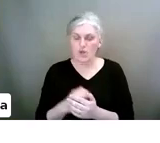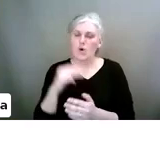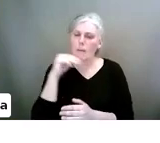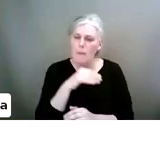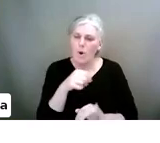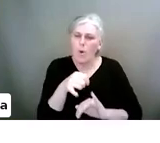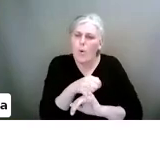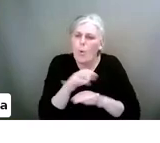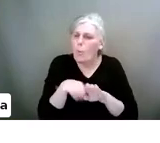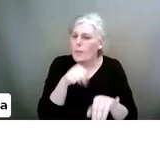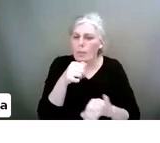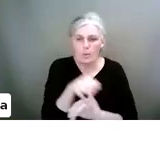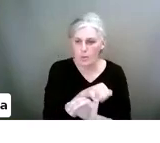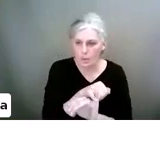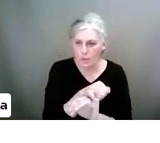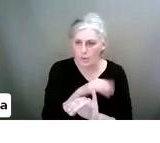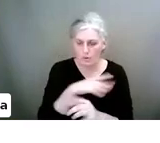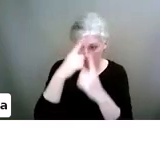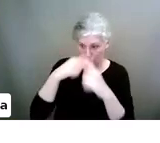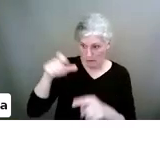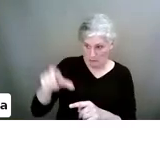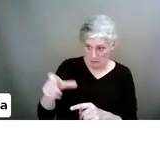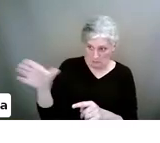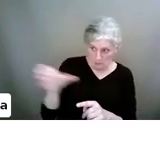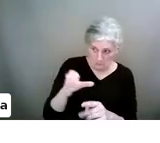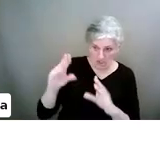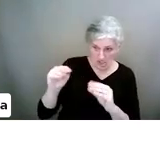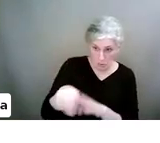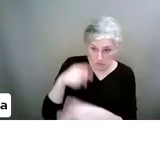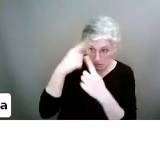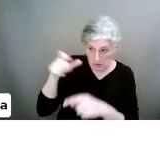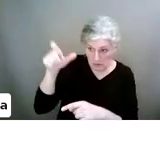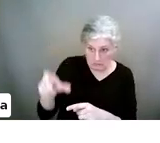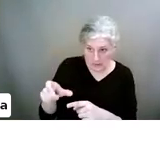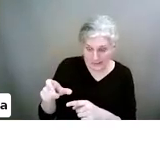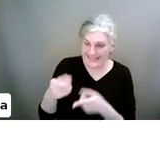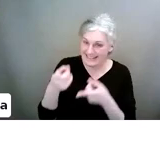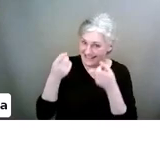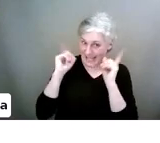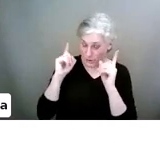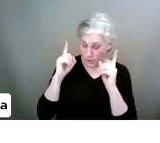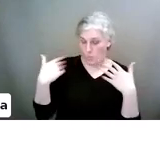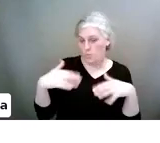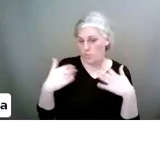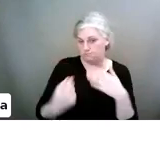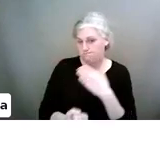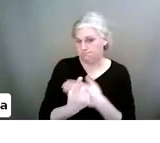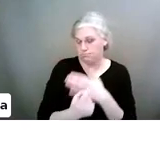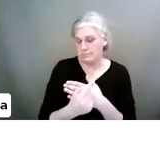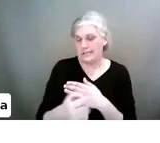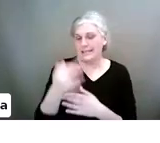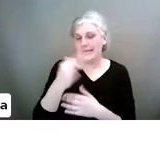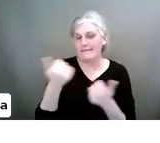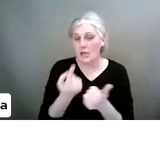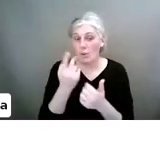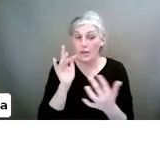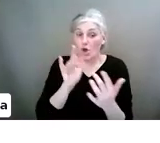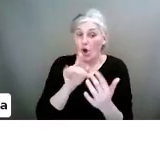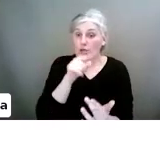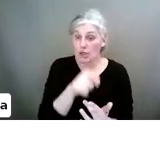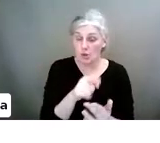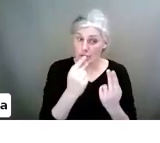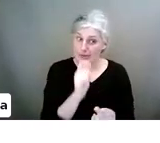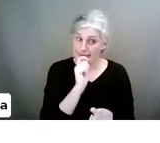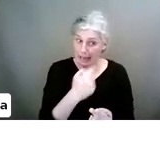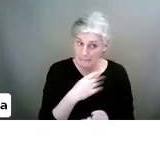talking to strangers, talking to them about why you can't talk to strangers, the dangers that are there. And if anyone contacts you, you need to tell me